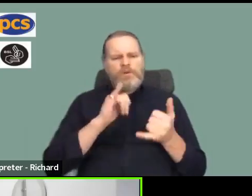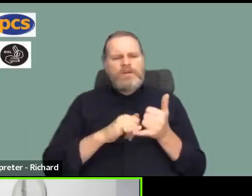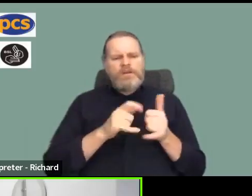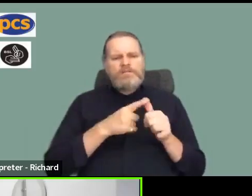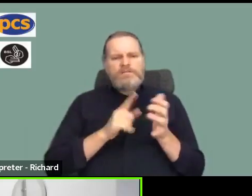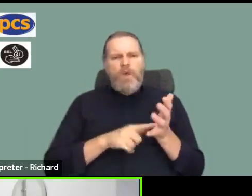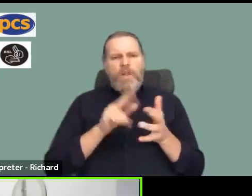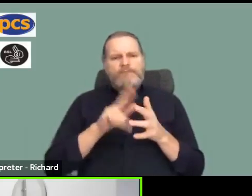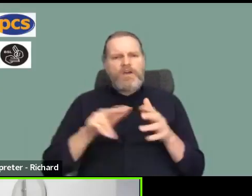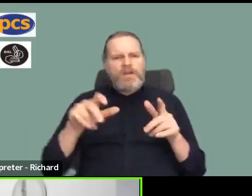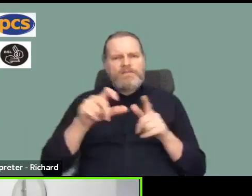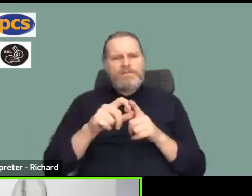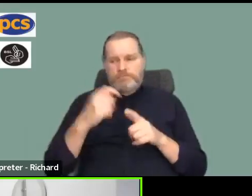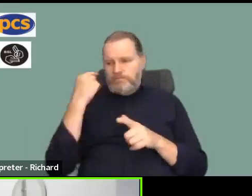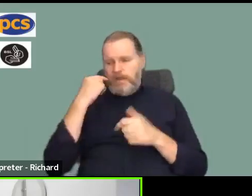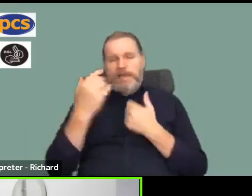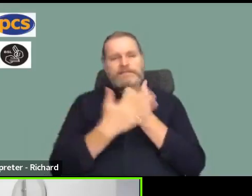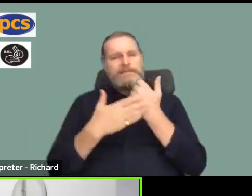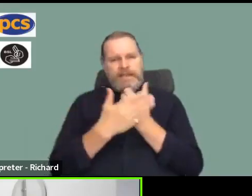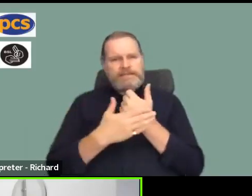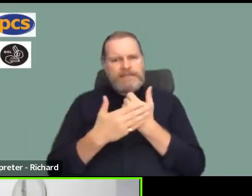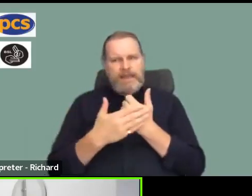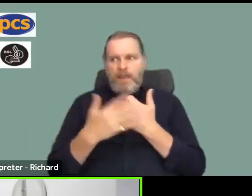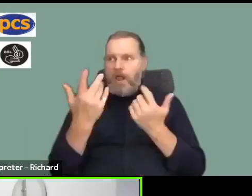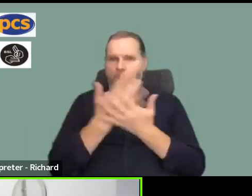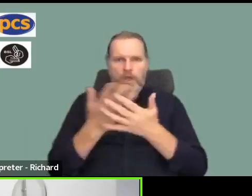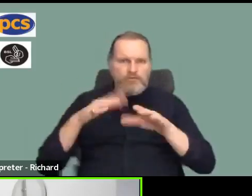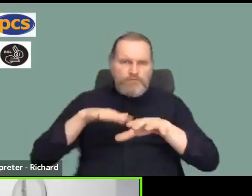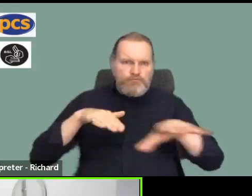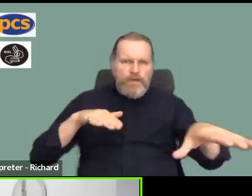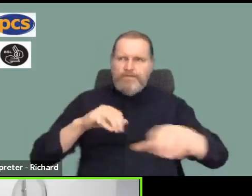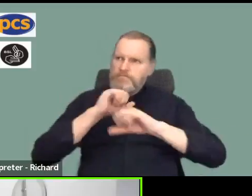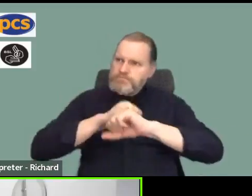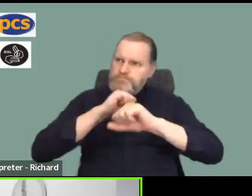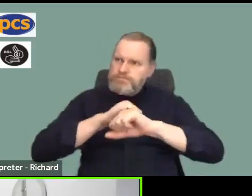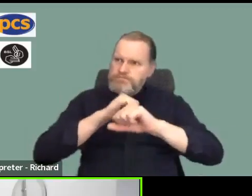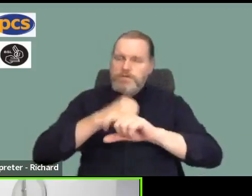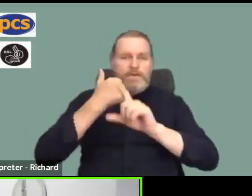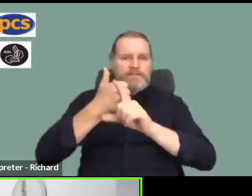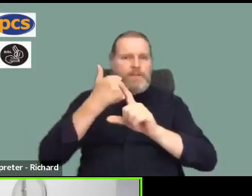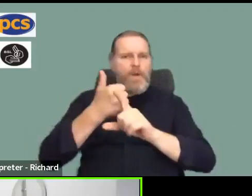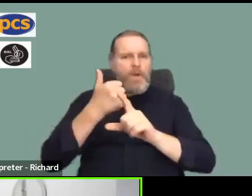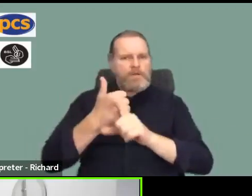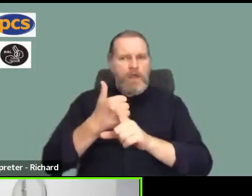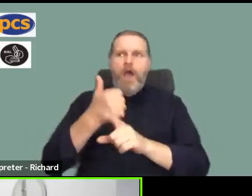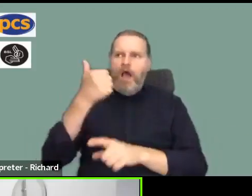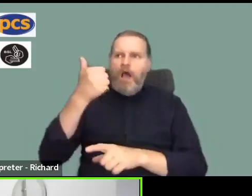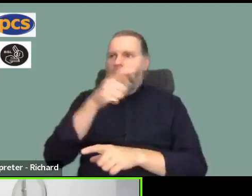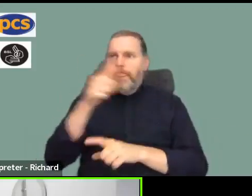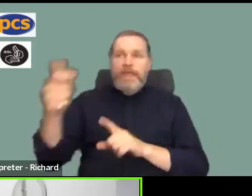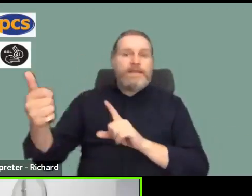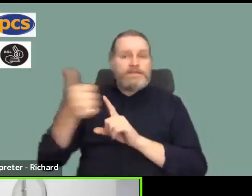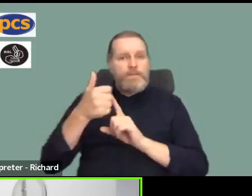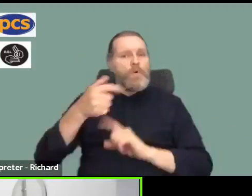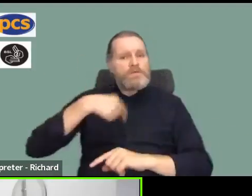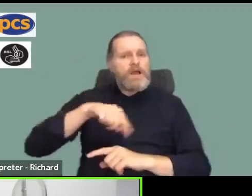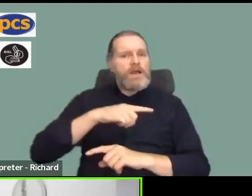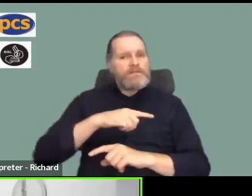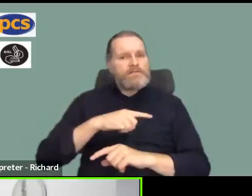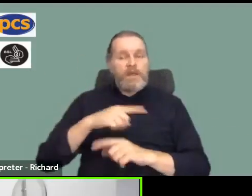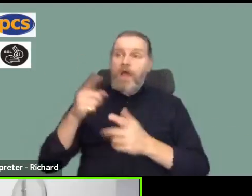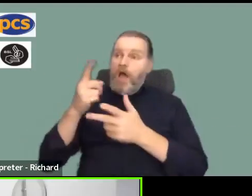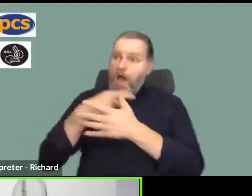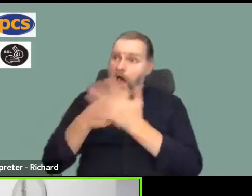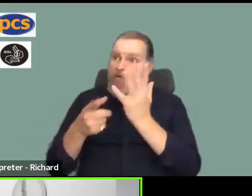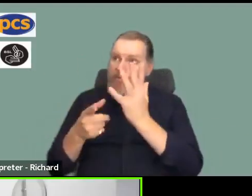at the moment because everyone needs a pay rise. And when we're on strike, we can ask for that same solidarity and for solidarity money from other unions